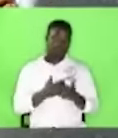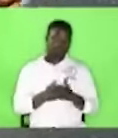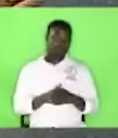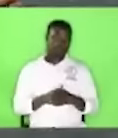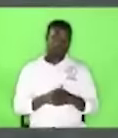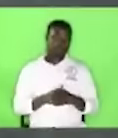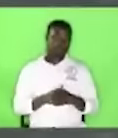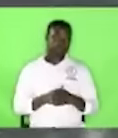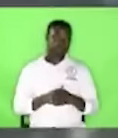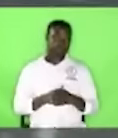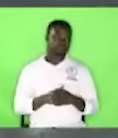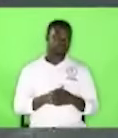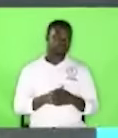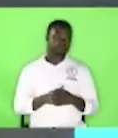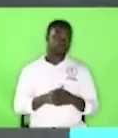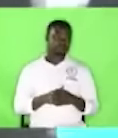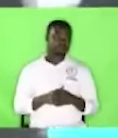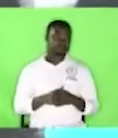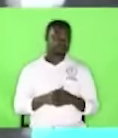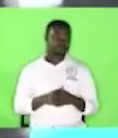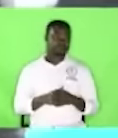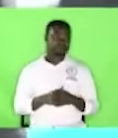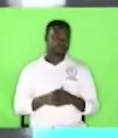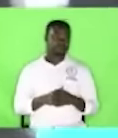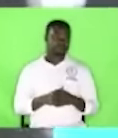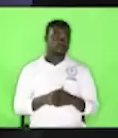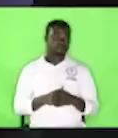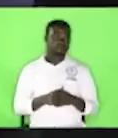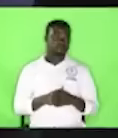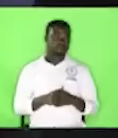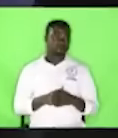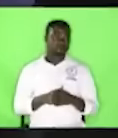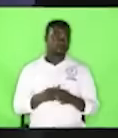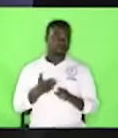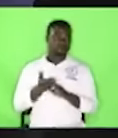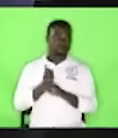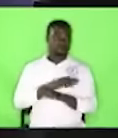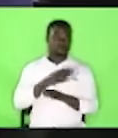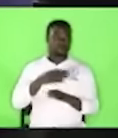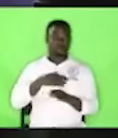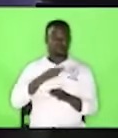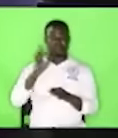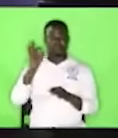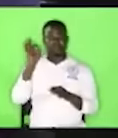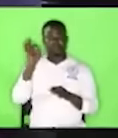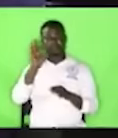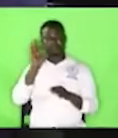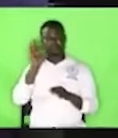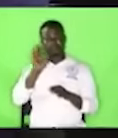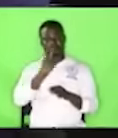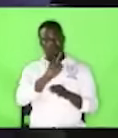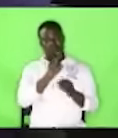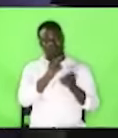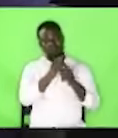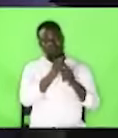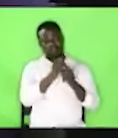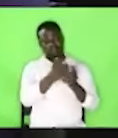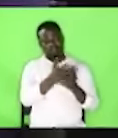pastoring one of the richest suburbs in this country. Then one